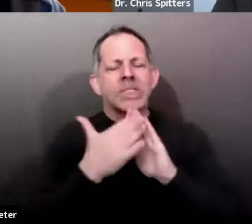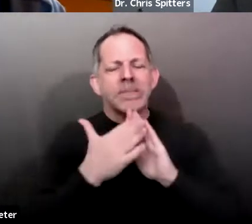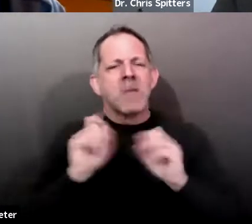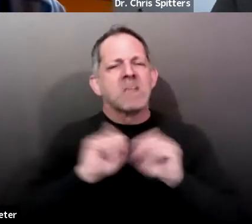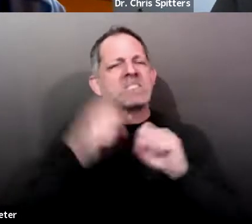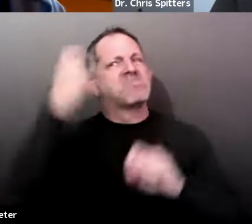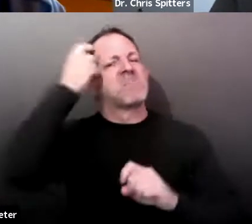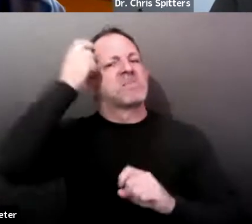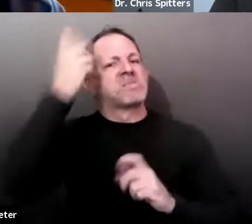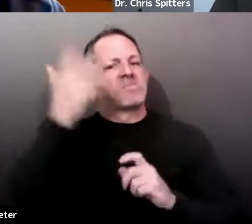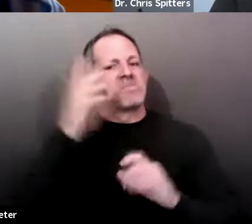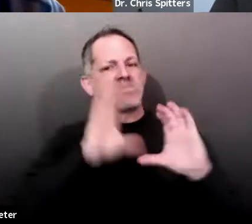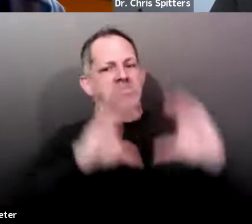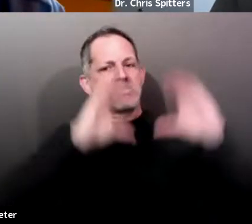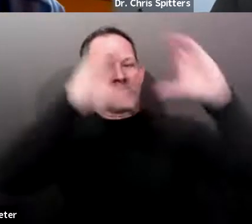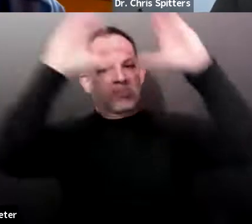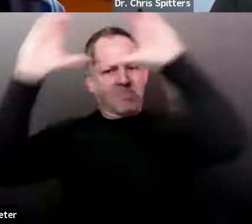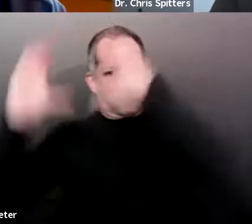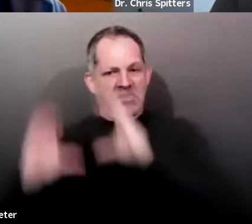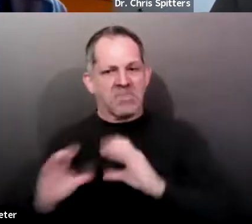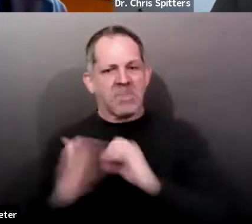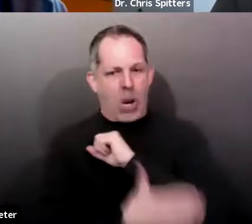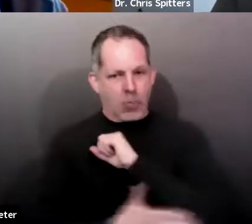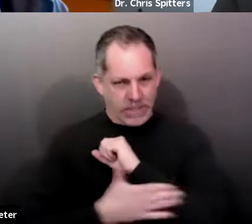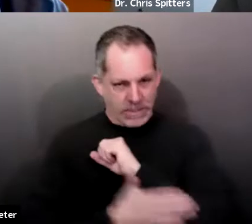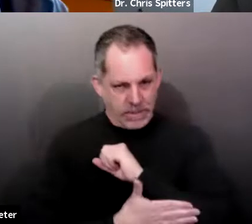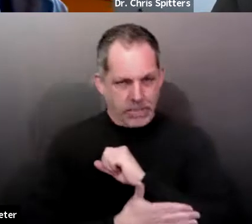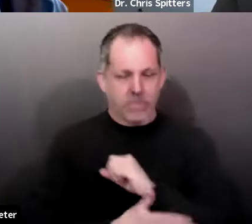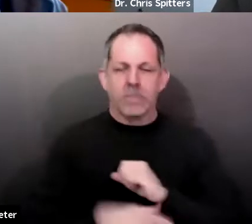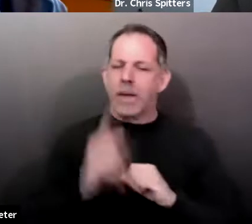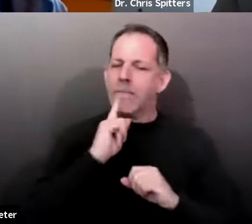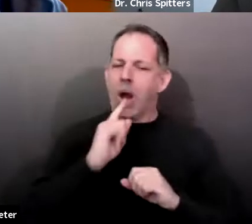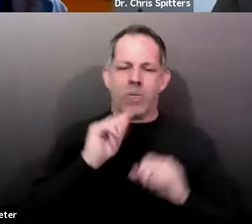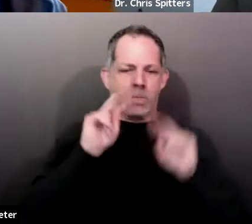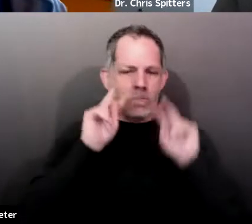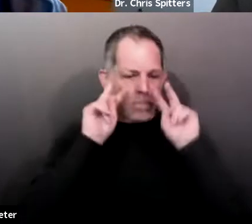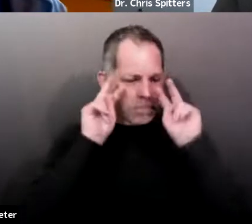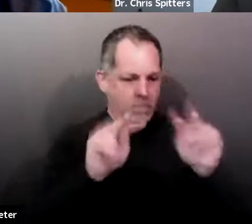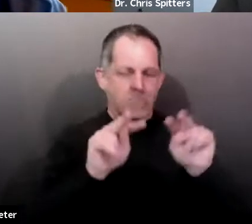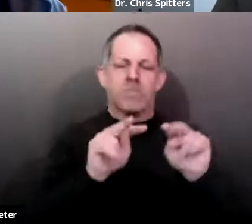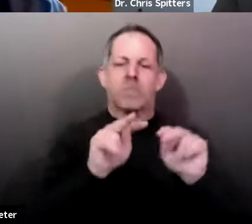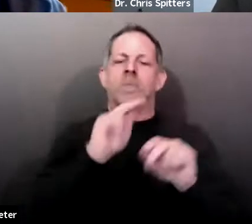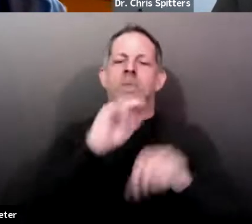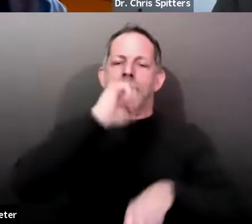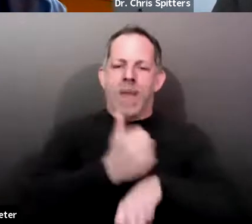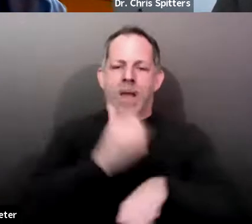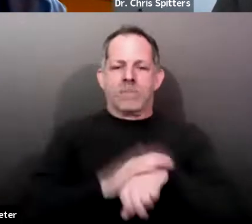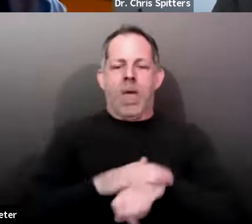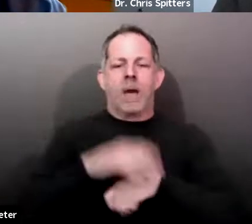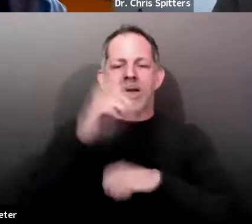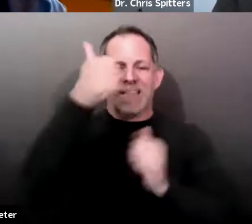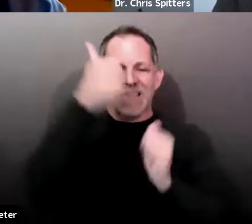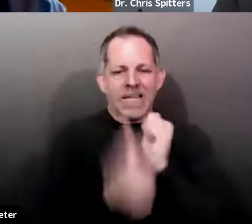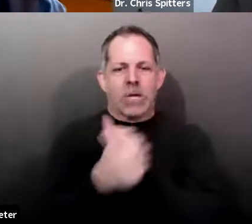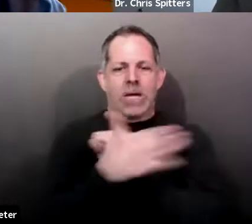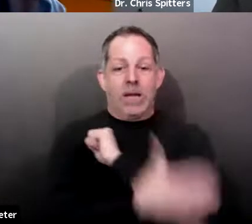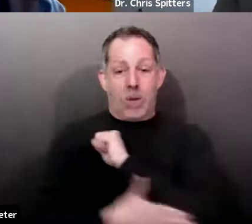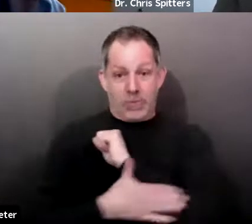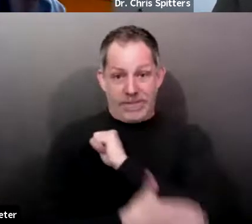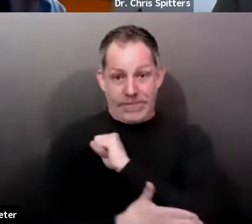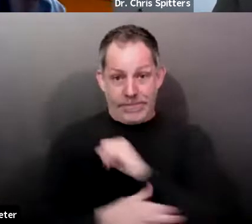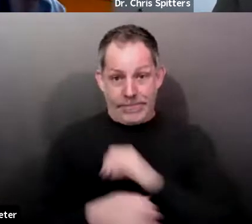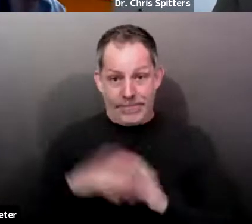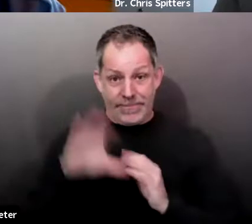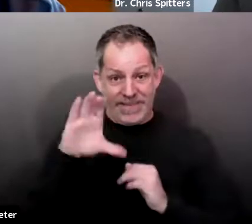back in a county by county mode, um, is county considering bolstering security at angel winds, given that